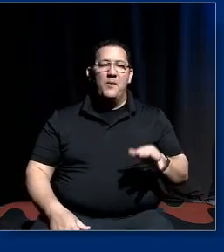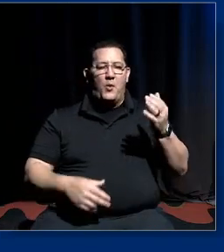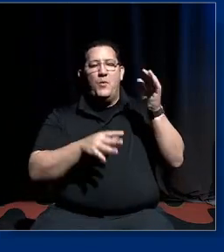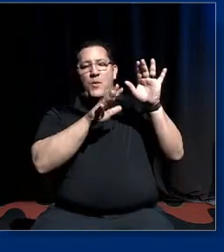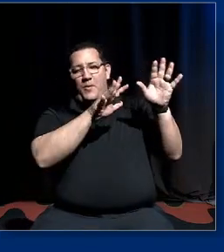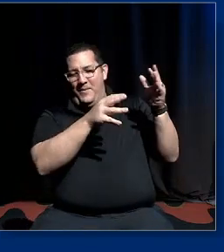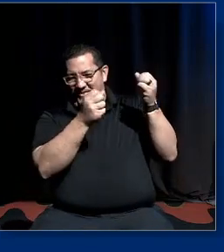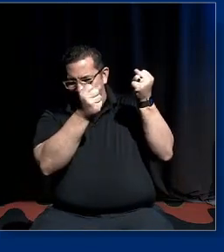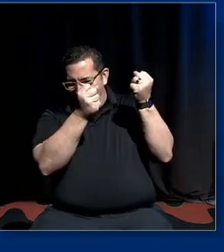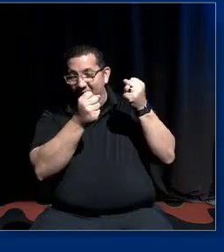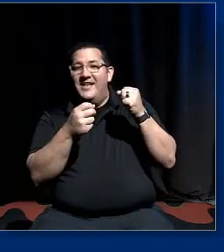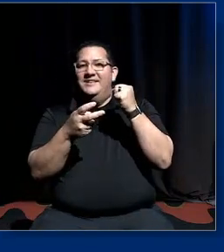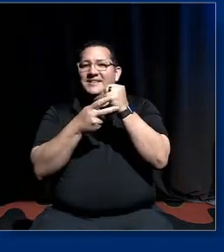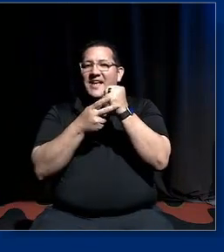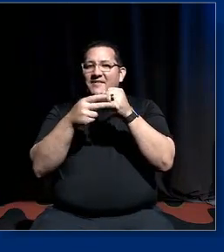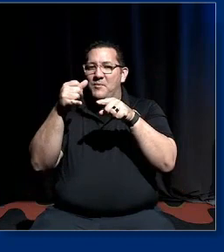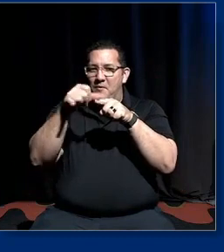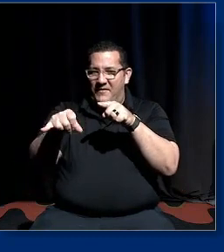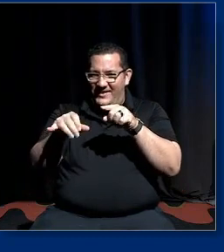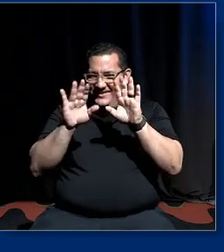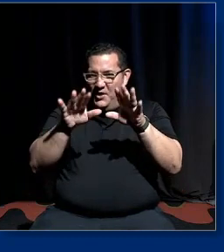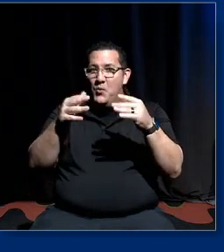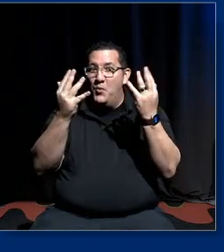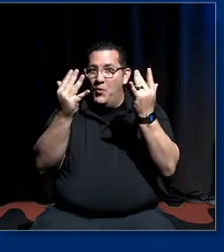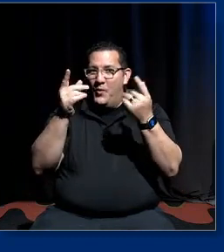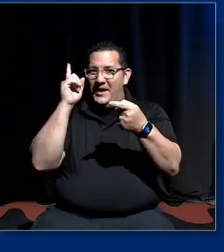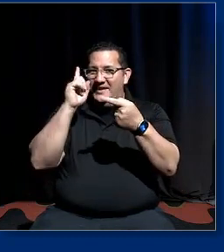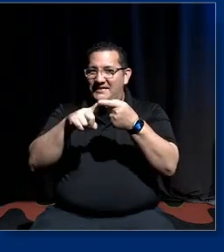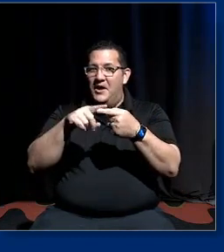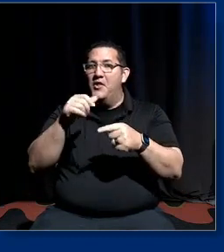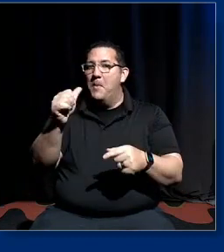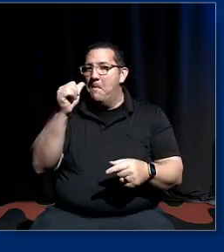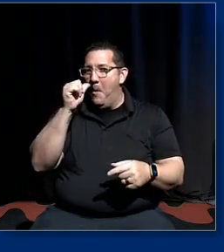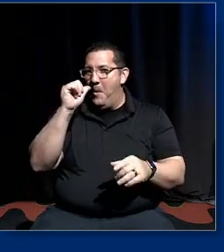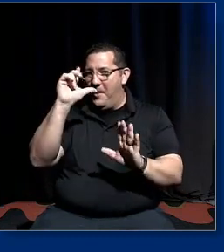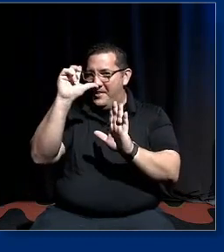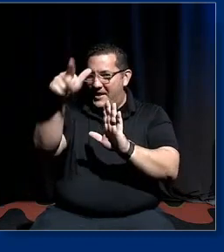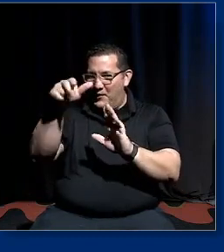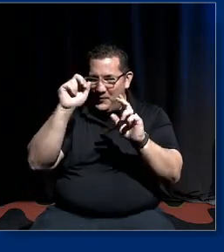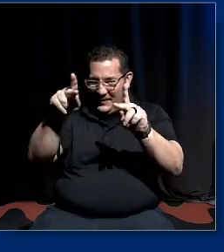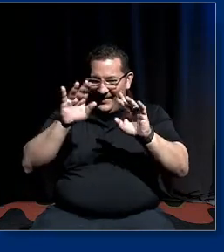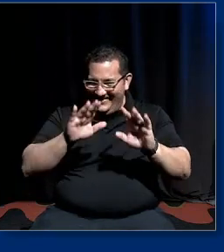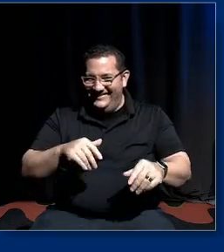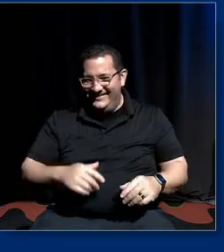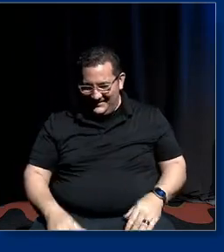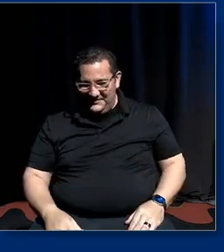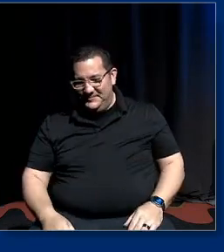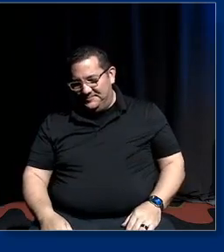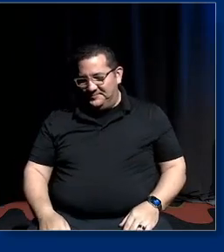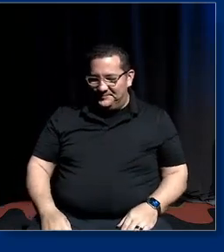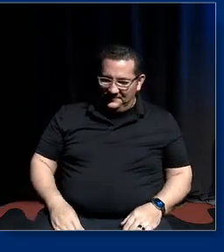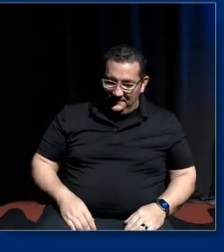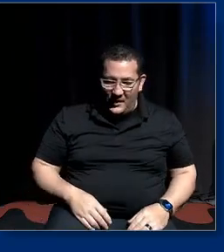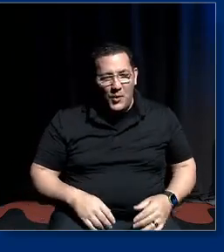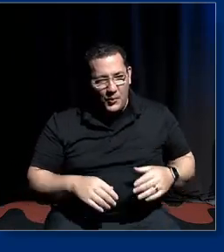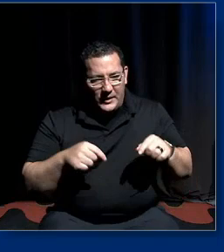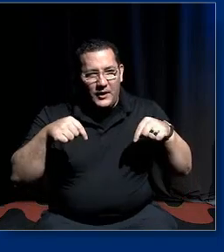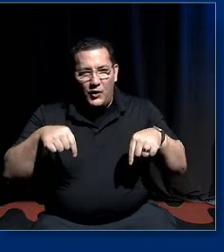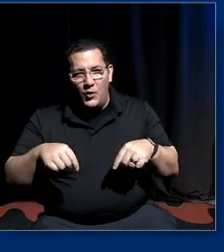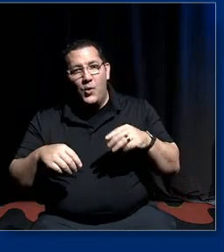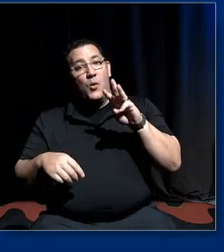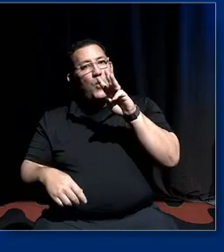save the profanity until we get to the bar later okay excellent hold that we're going to be well behaved